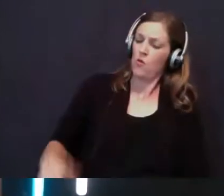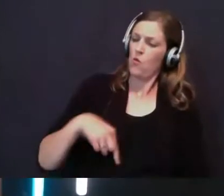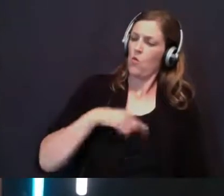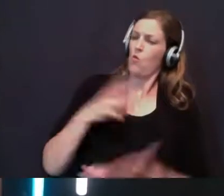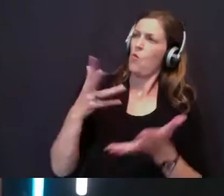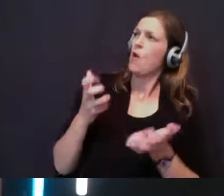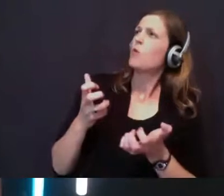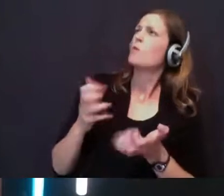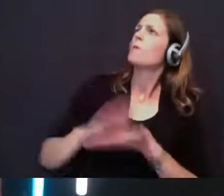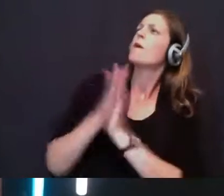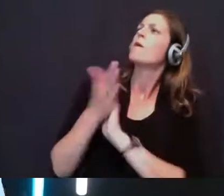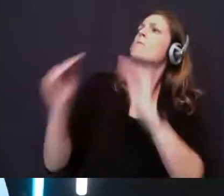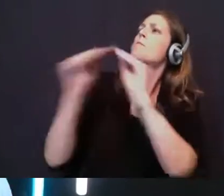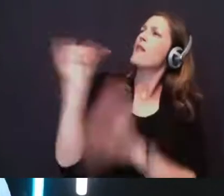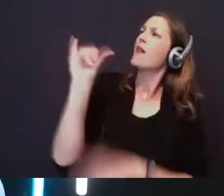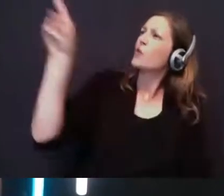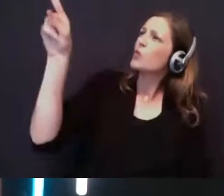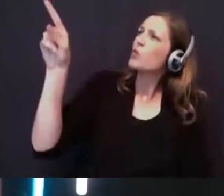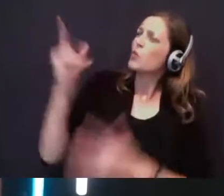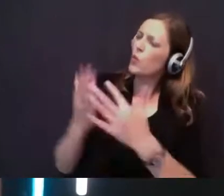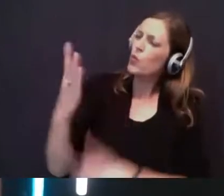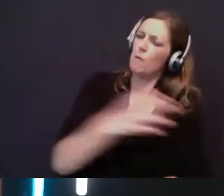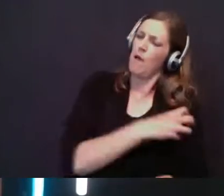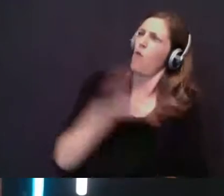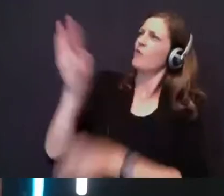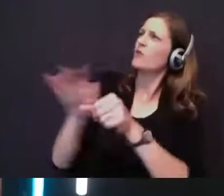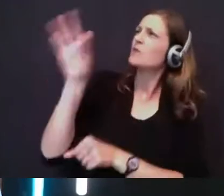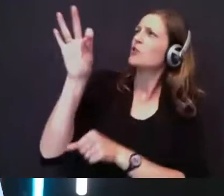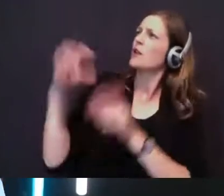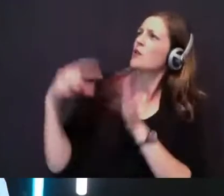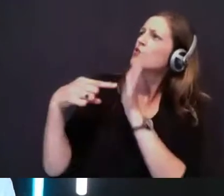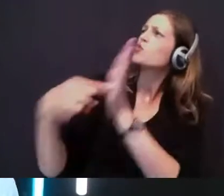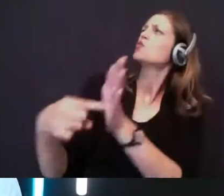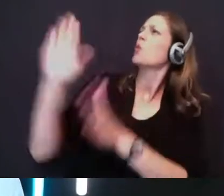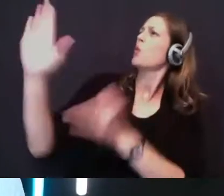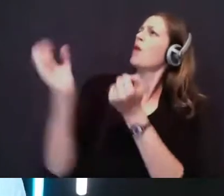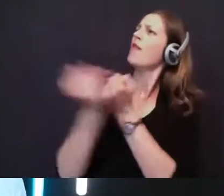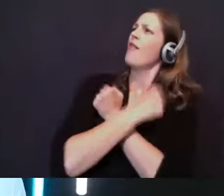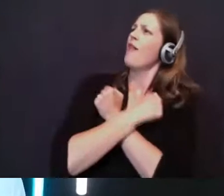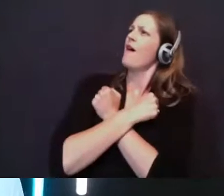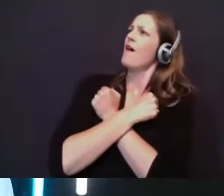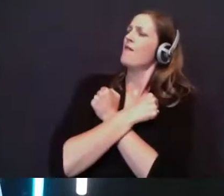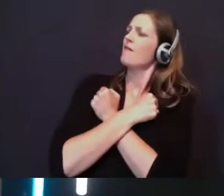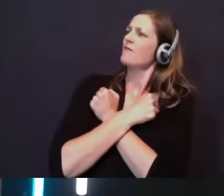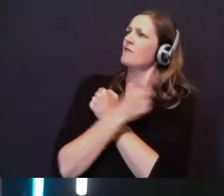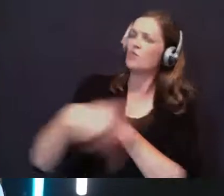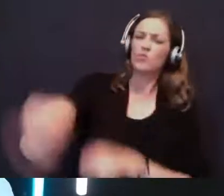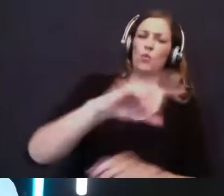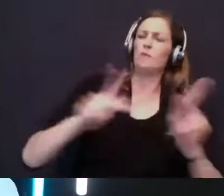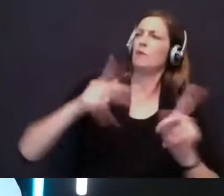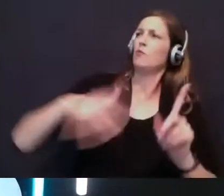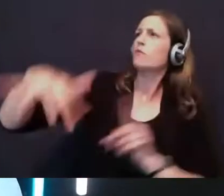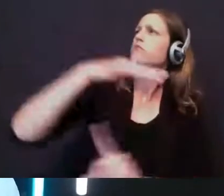more like you through the power of your spirit and show the greatness of your love to those in need. In Jesus' name we pray.